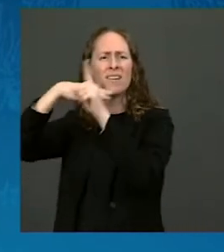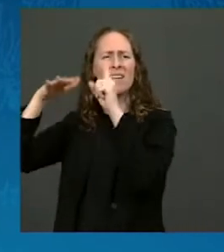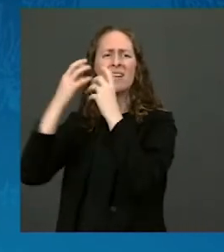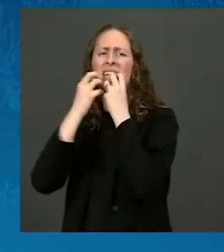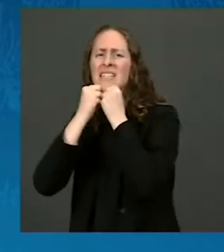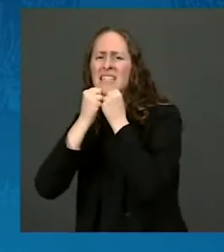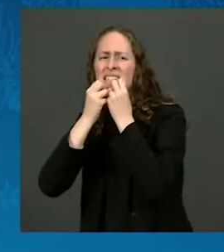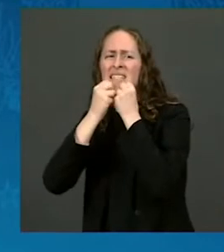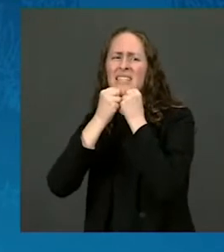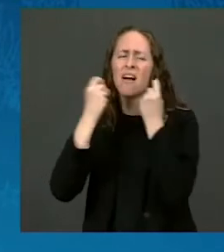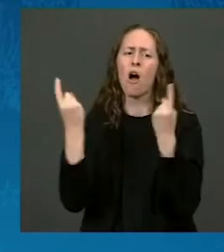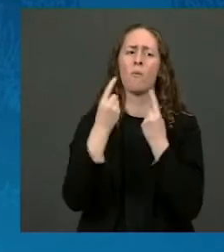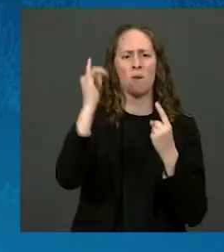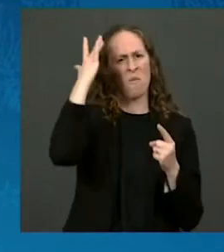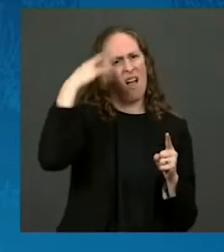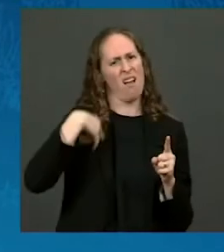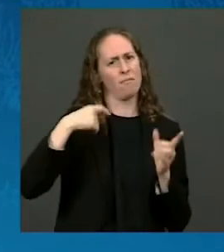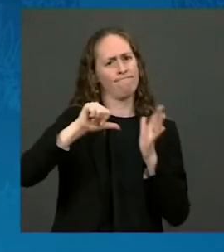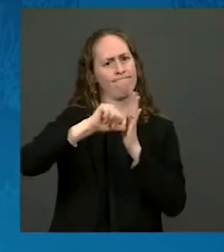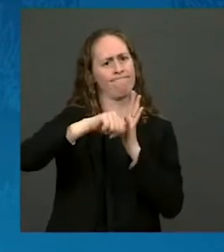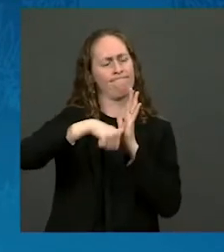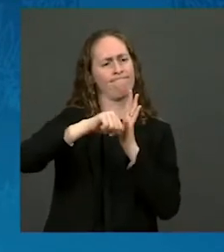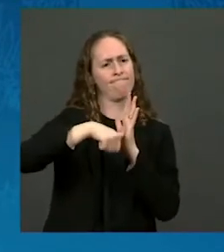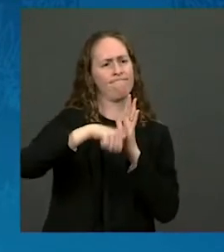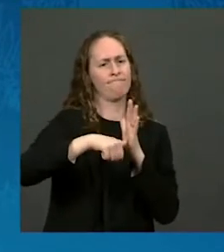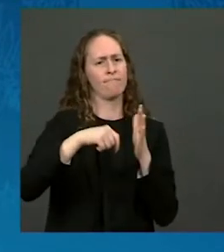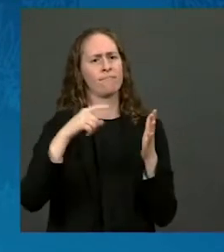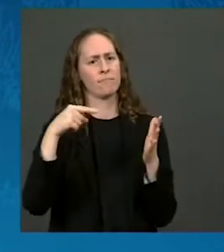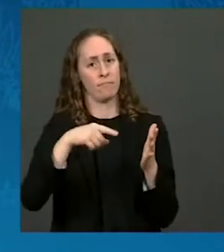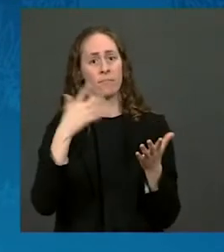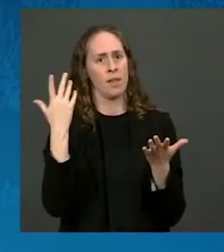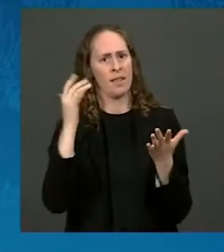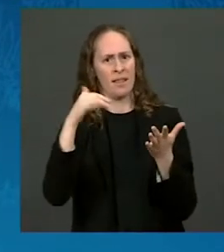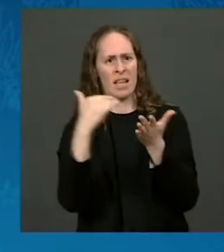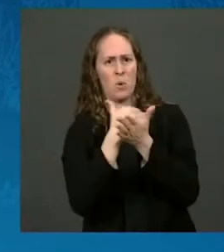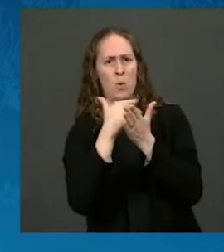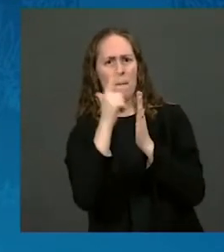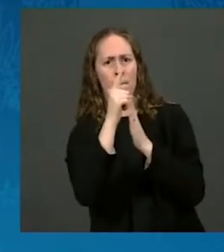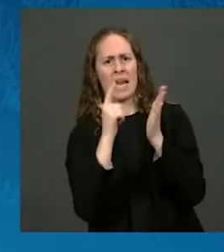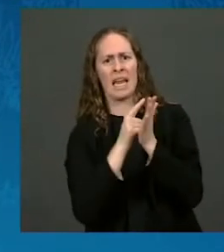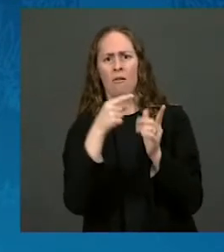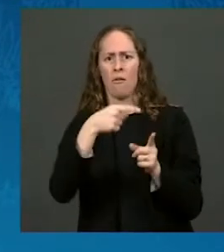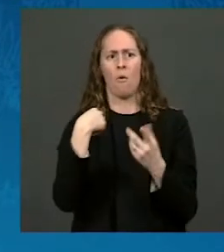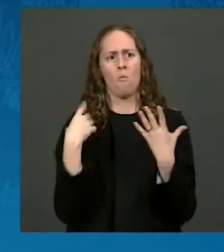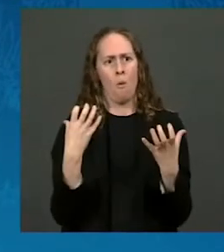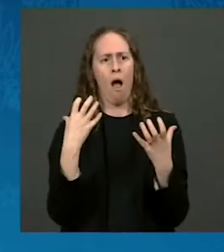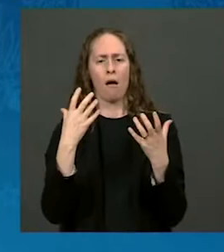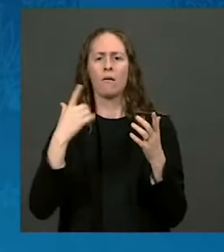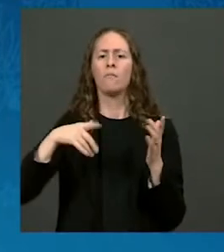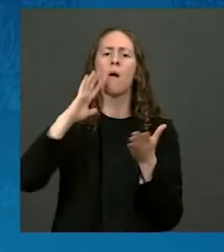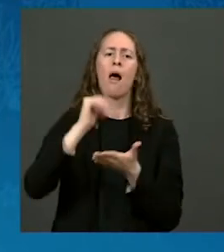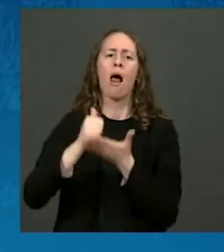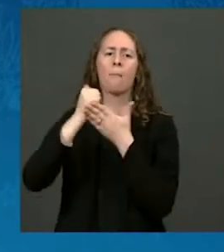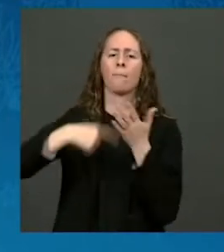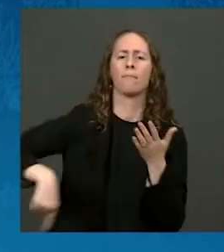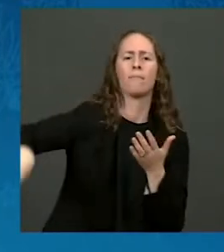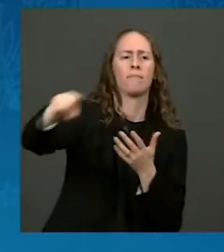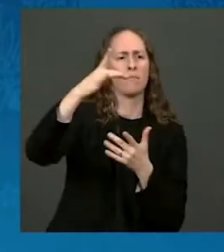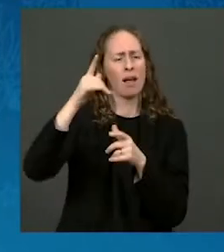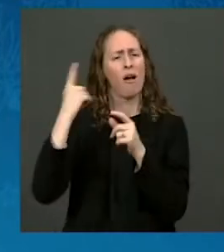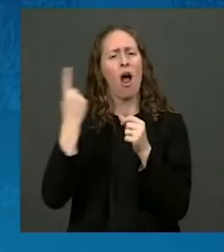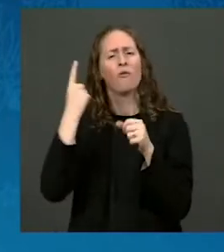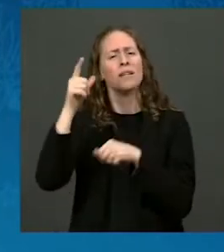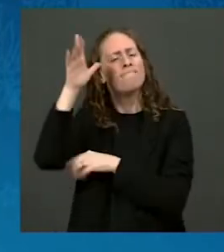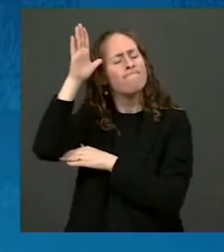this bill would also put millions of dollars toward making sure our communities are resilient in the face of